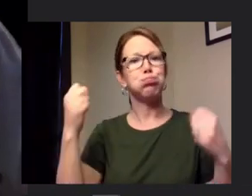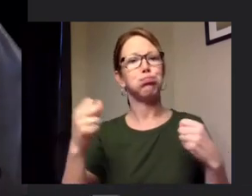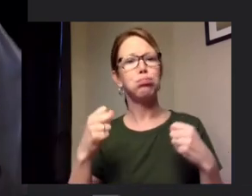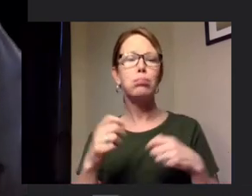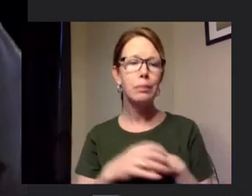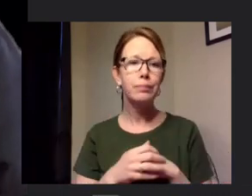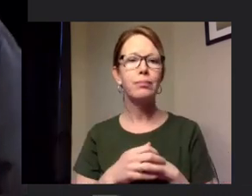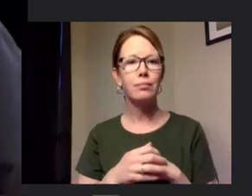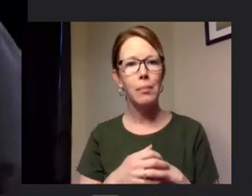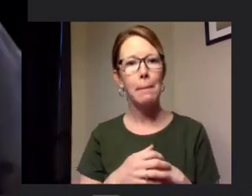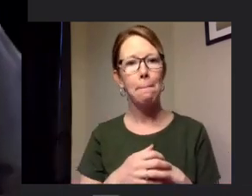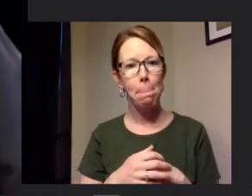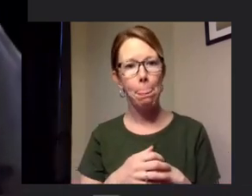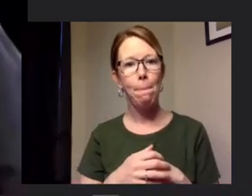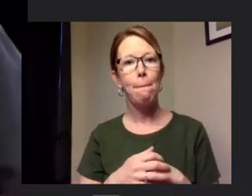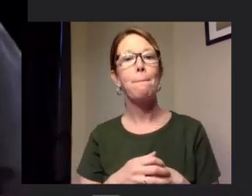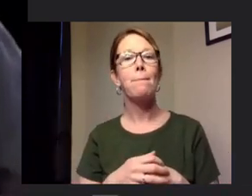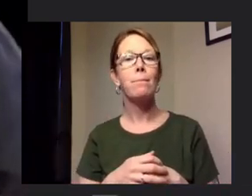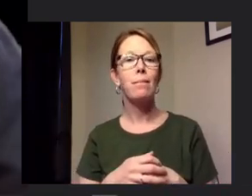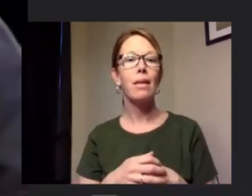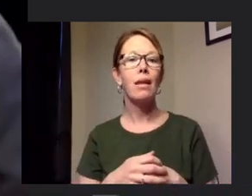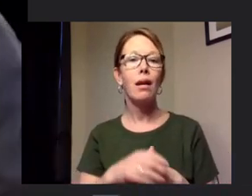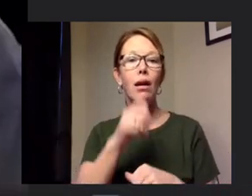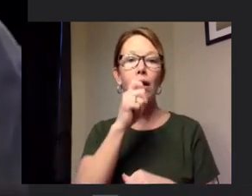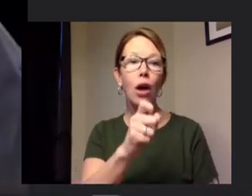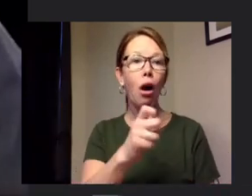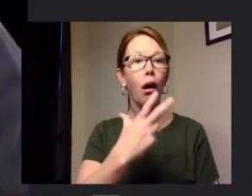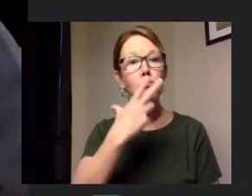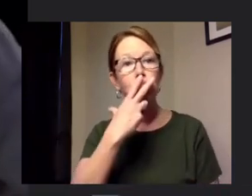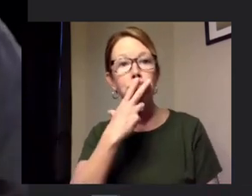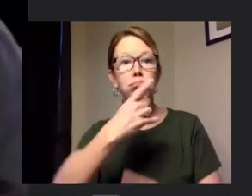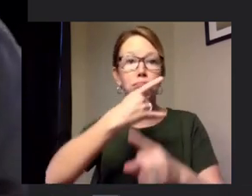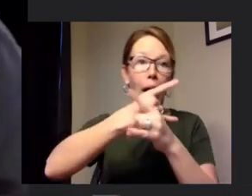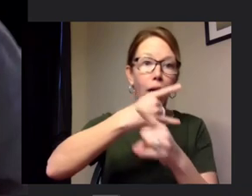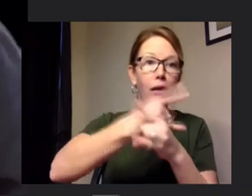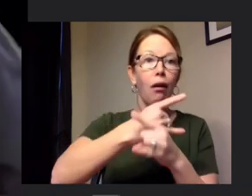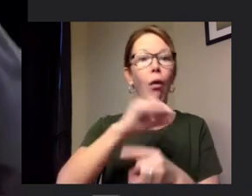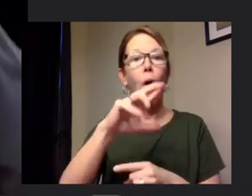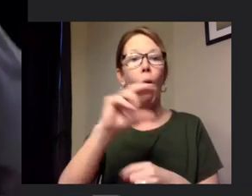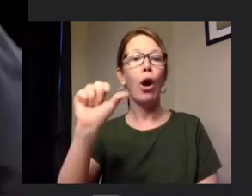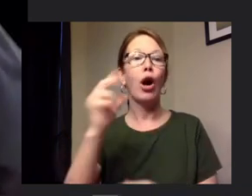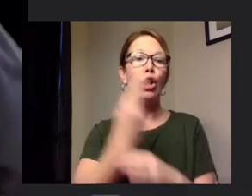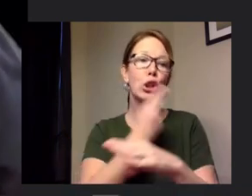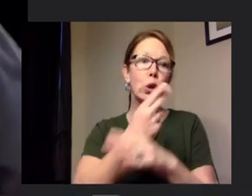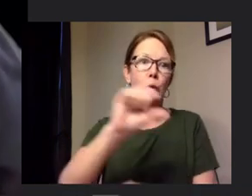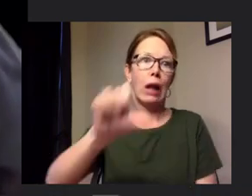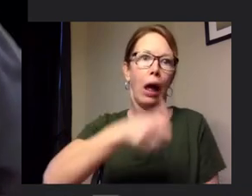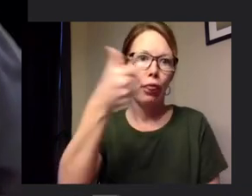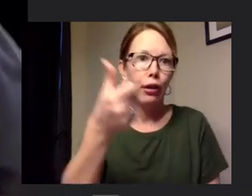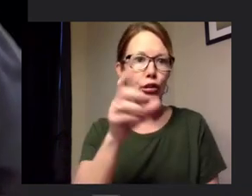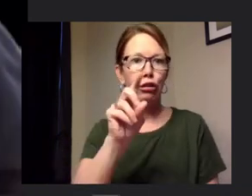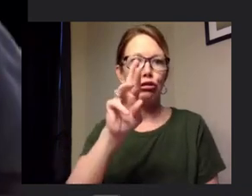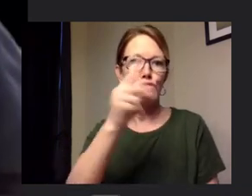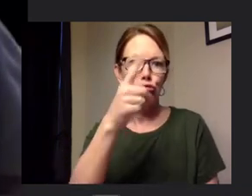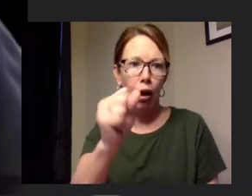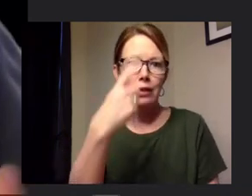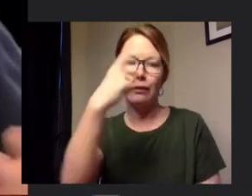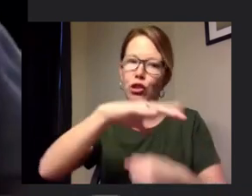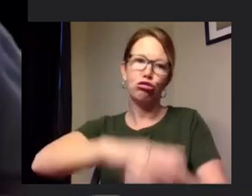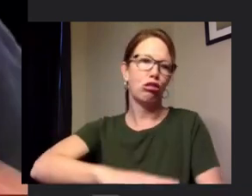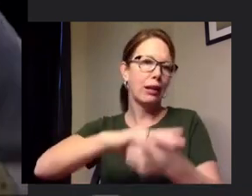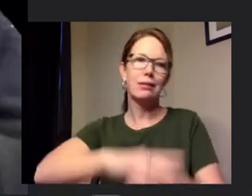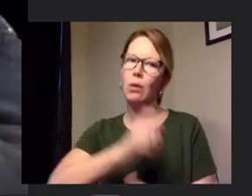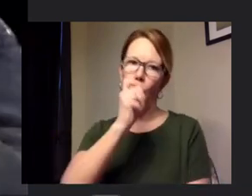and then don't resort to smoking drinking alcohol or using other substances to deal with your stress they never help